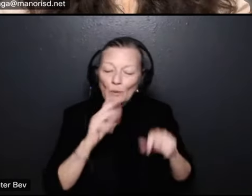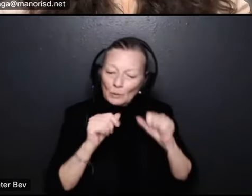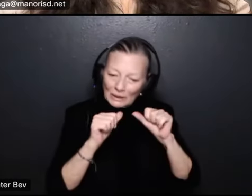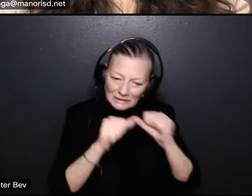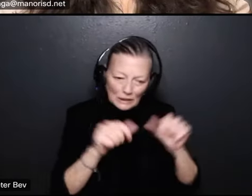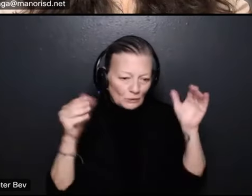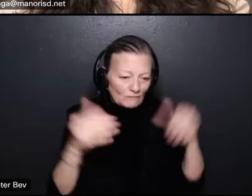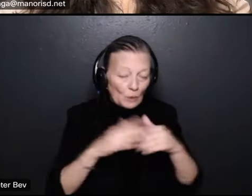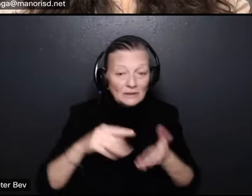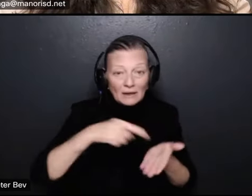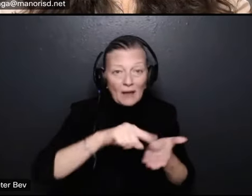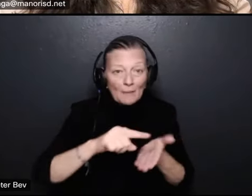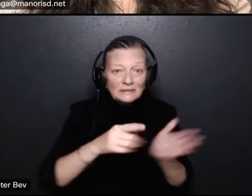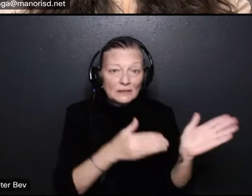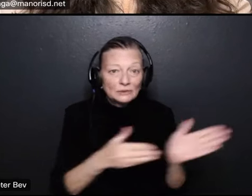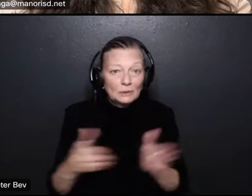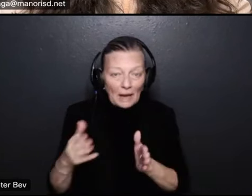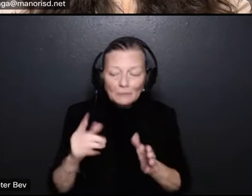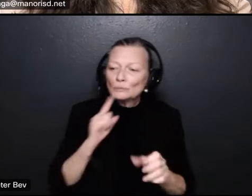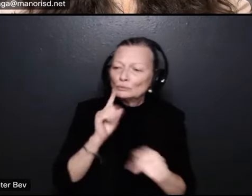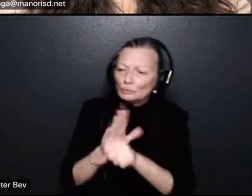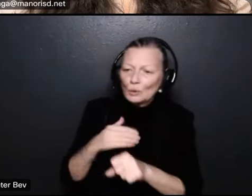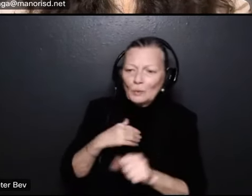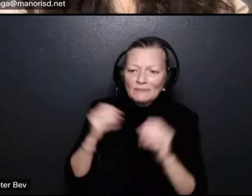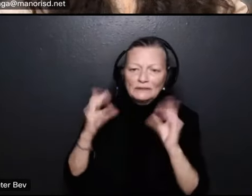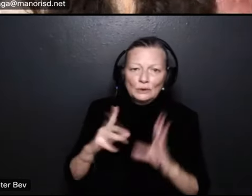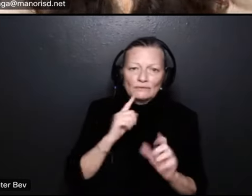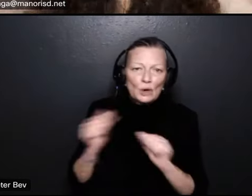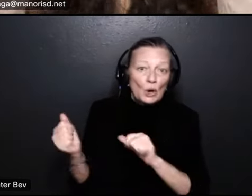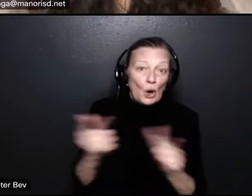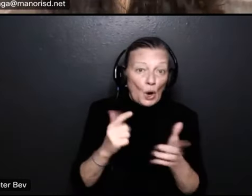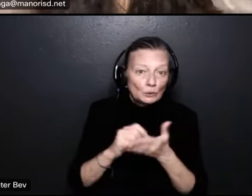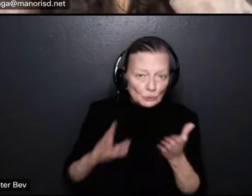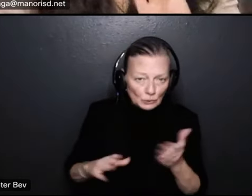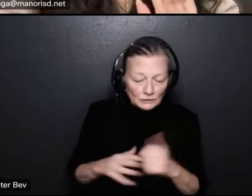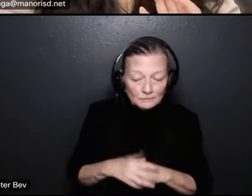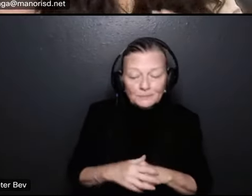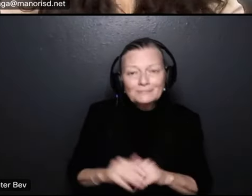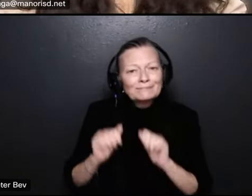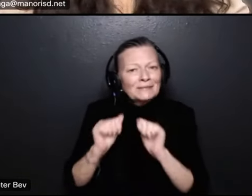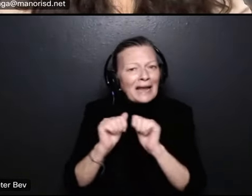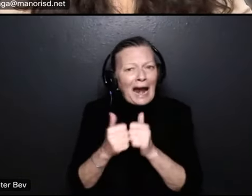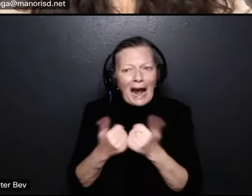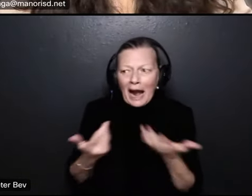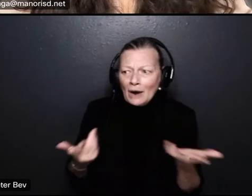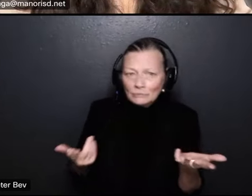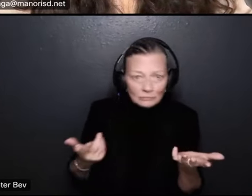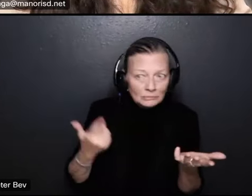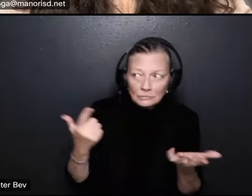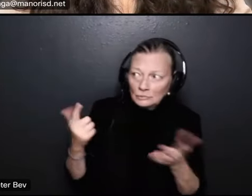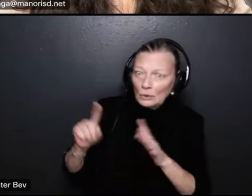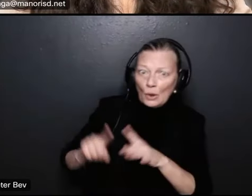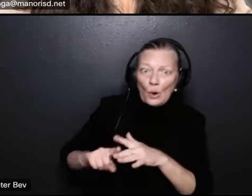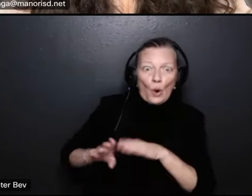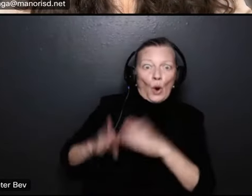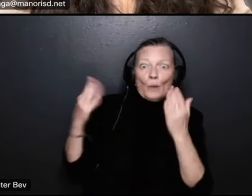for all our students so how do you do that when you're in an environment where we started off with a 24 million dollar deficit now